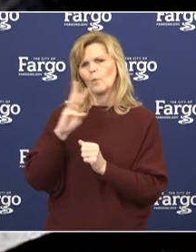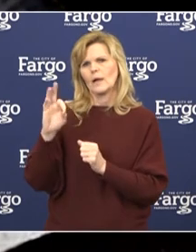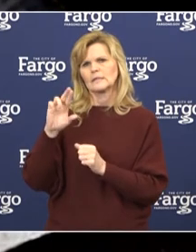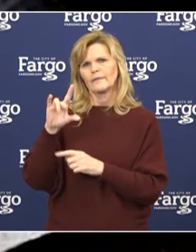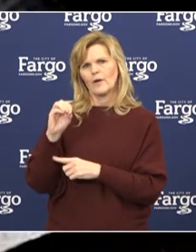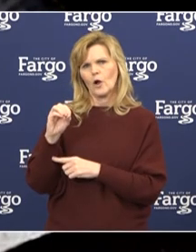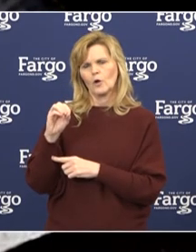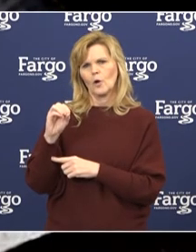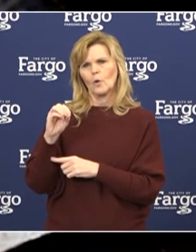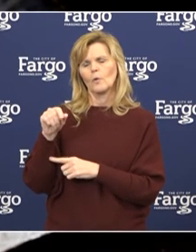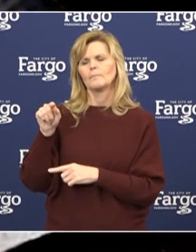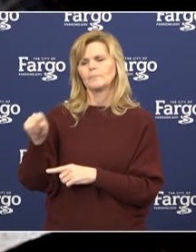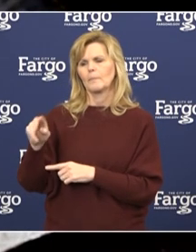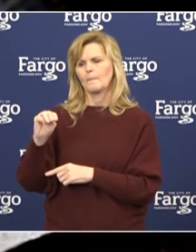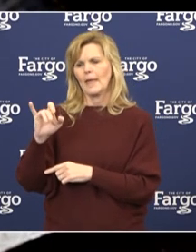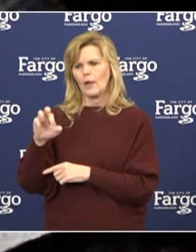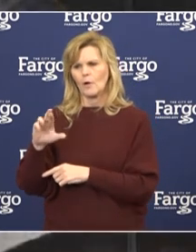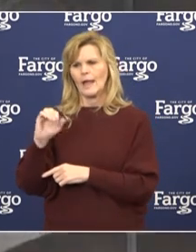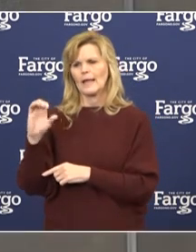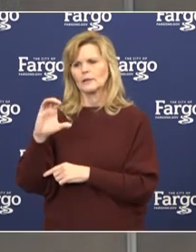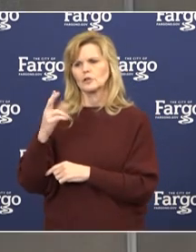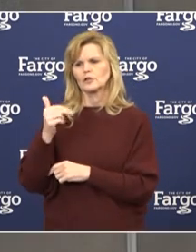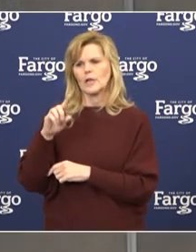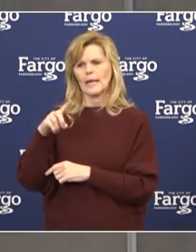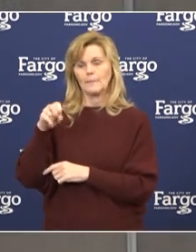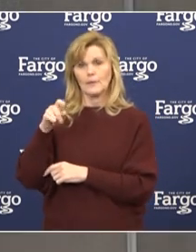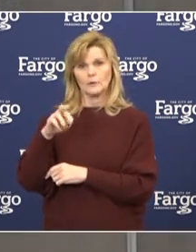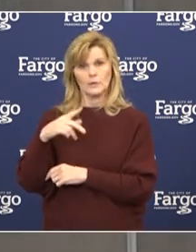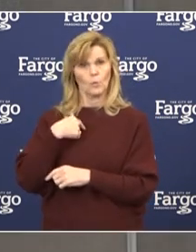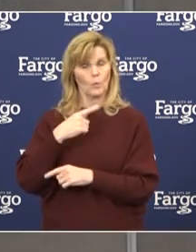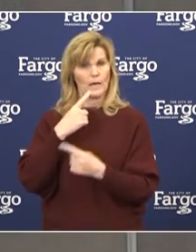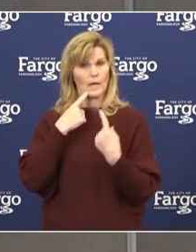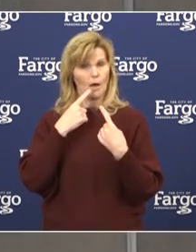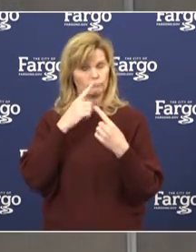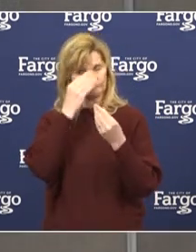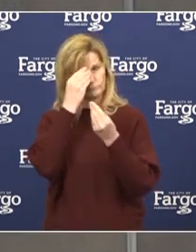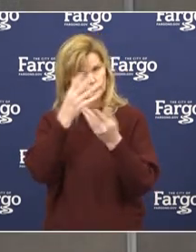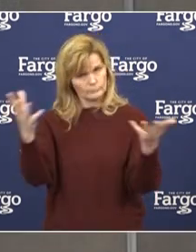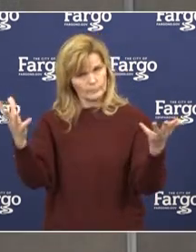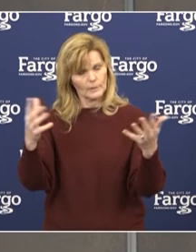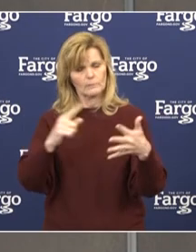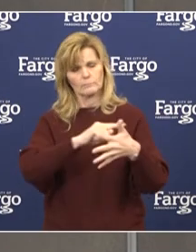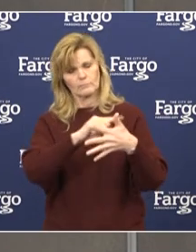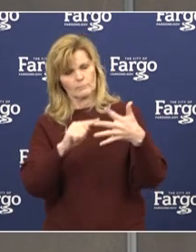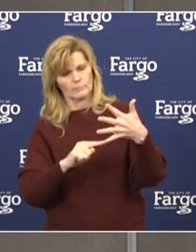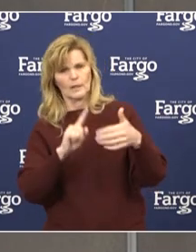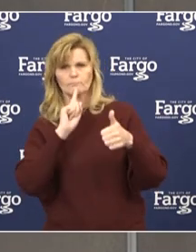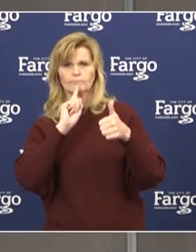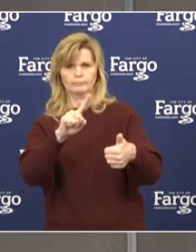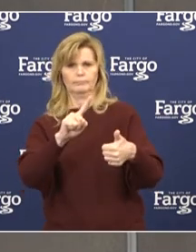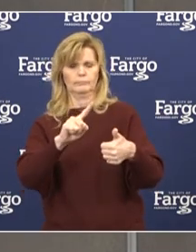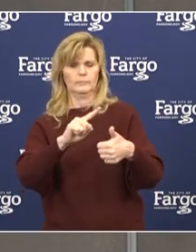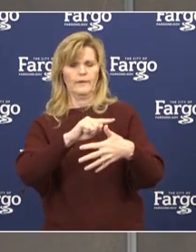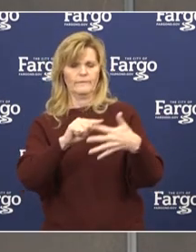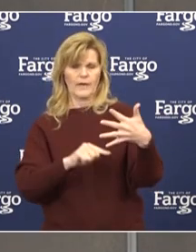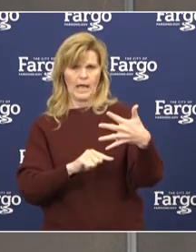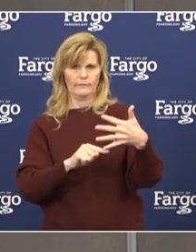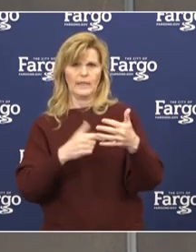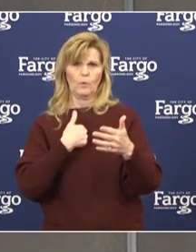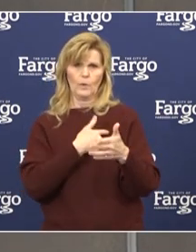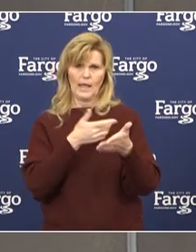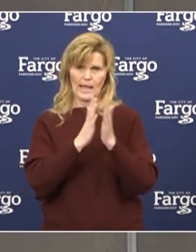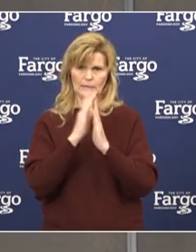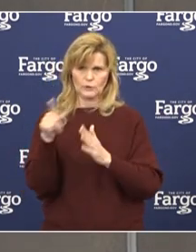Dardis and with Chairman Chad Peterson, we issued a Stay Home, Save Lives Directive. The directives consist of five critical